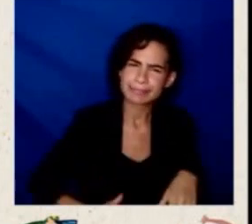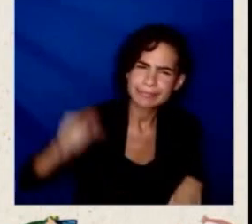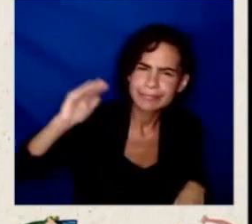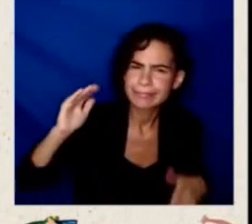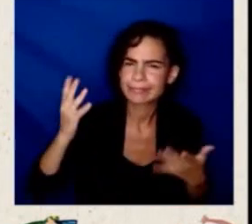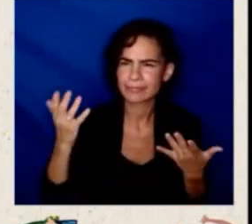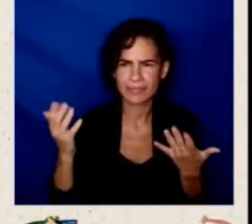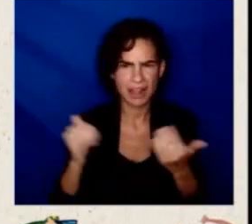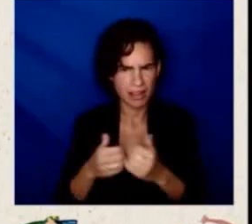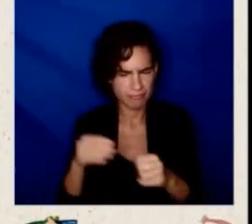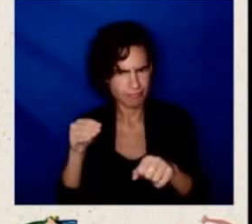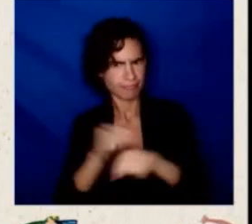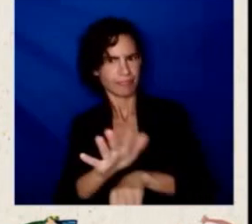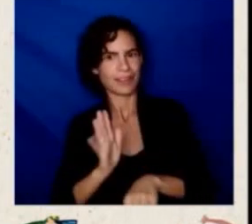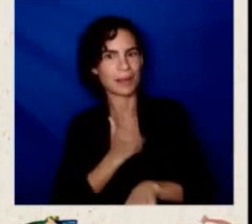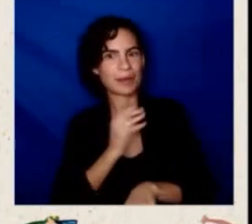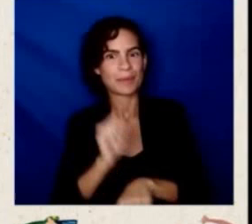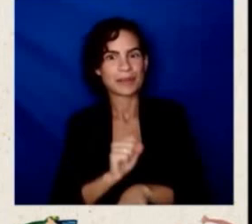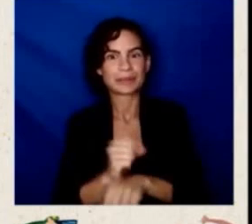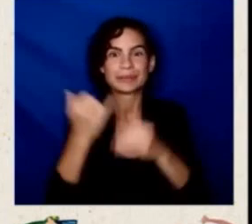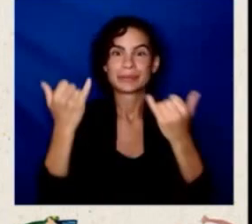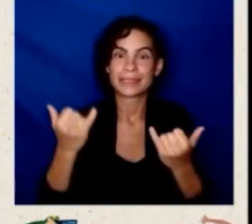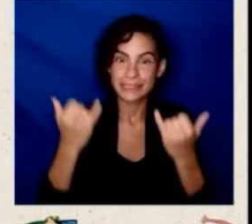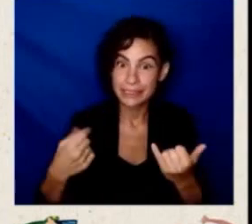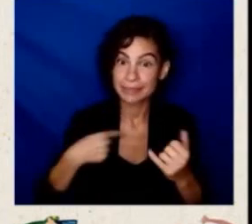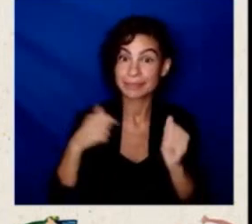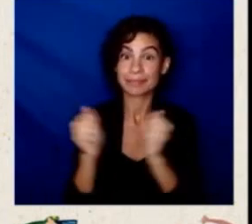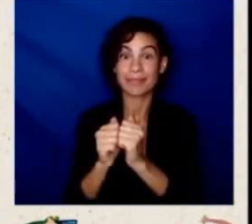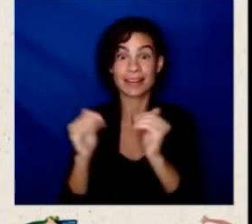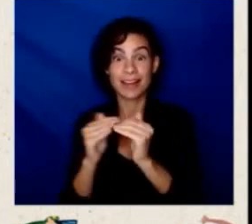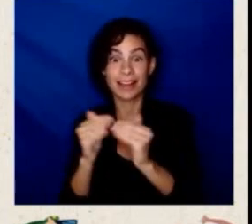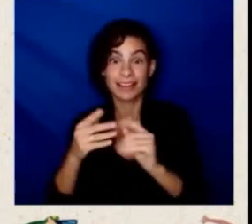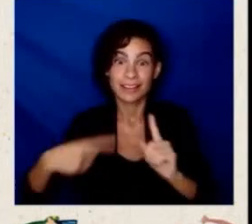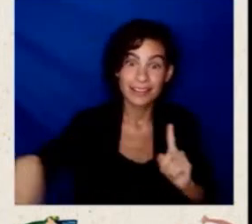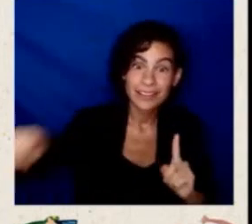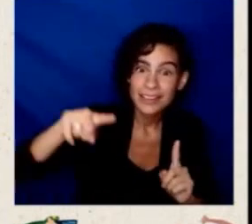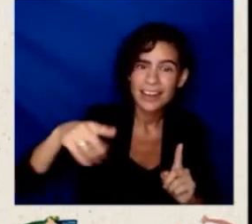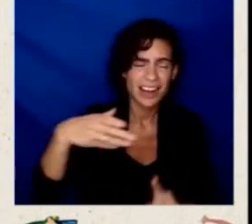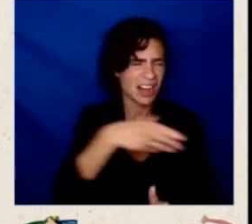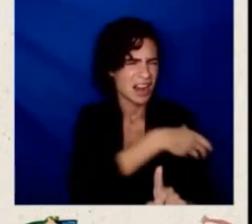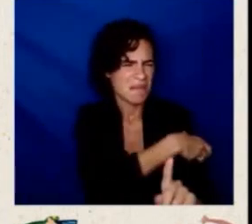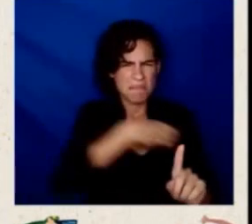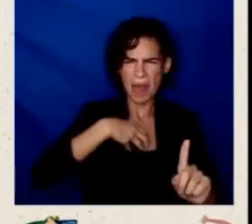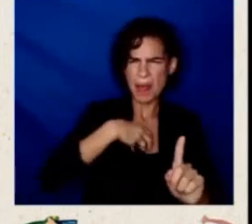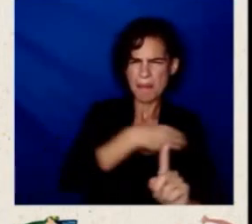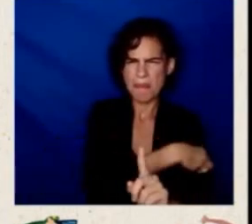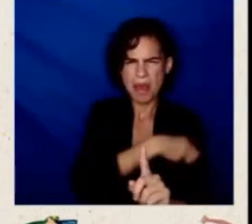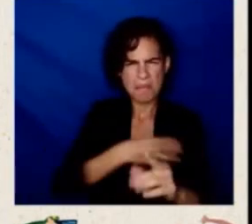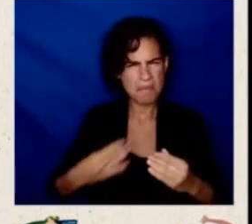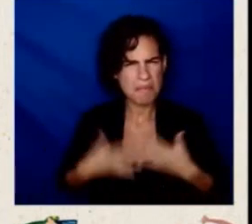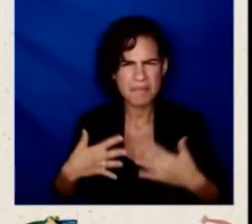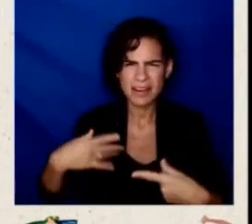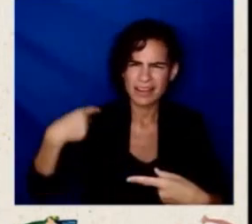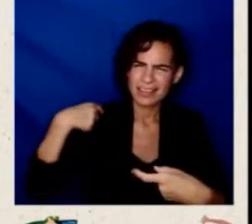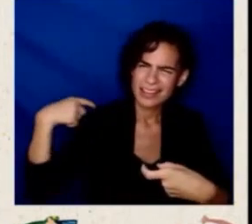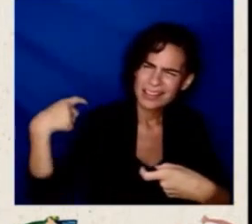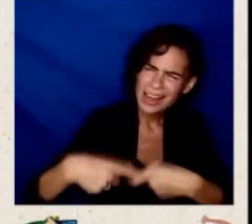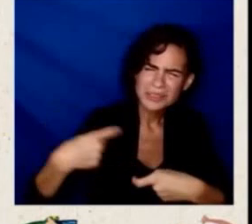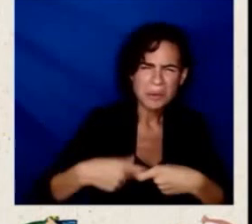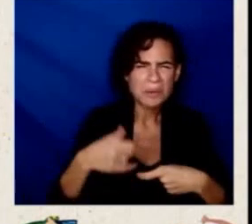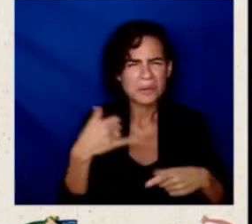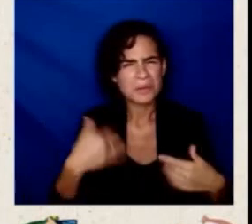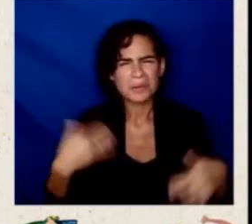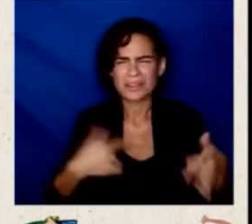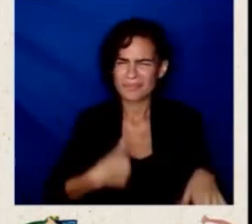these colleagues here, I just feel more empowered to embrace that Latino-ness and understand that that's why we're here and